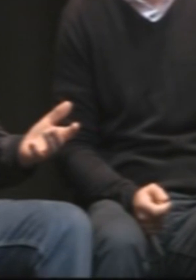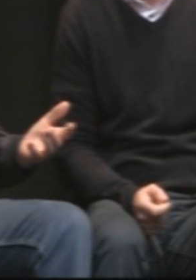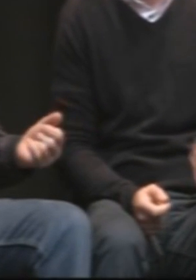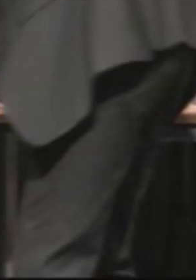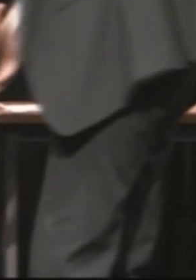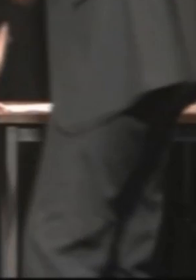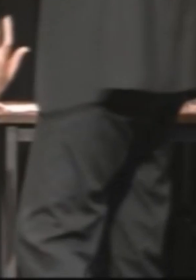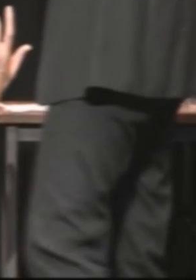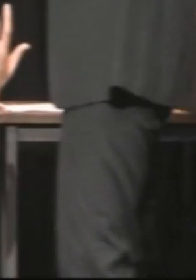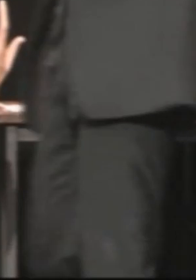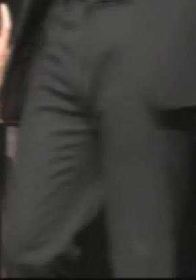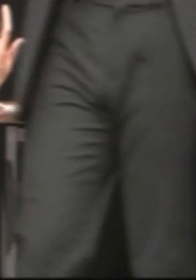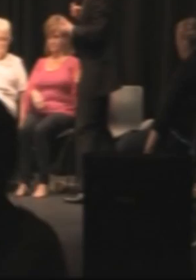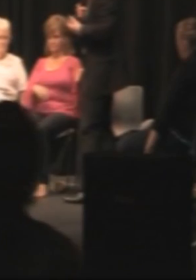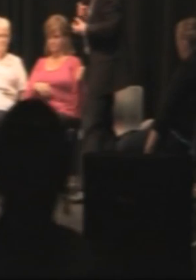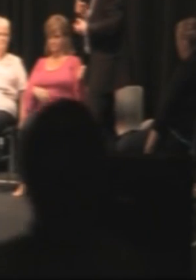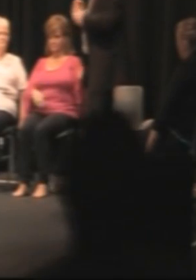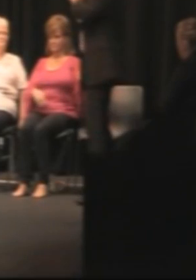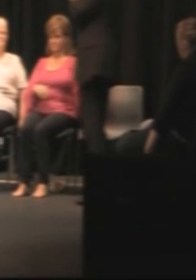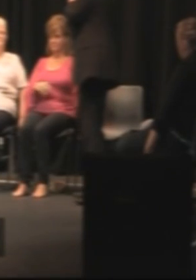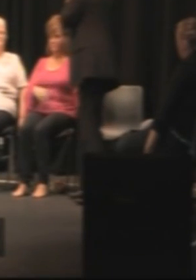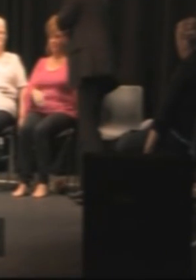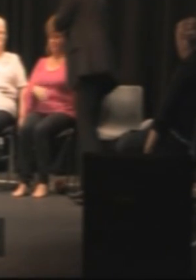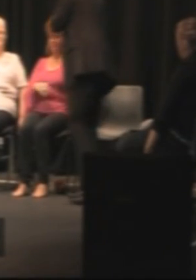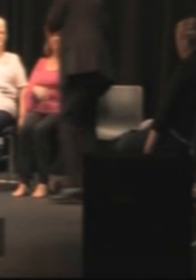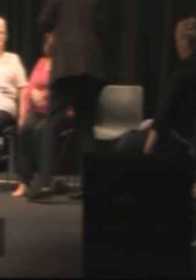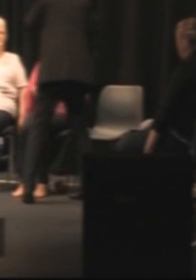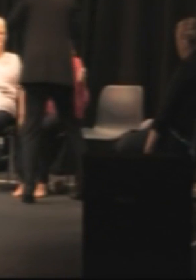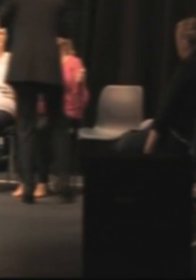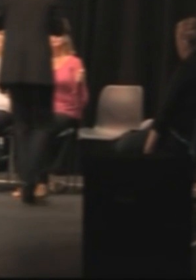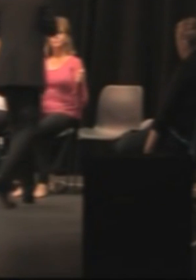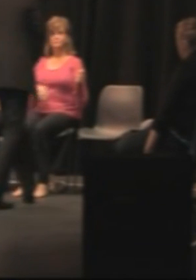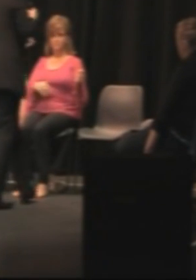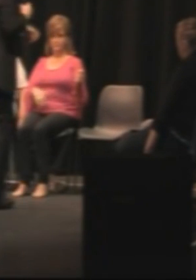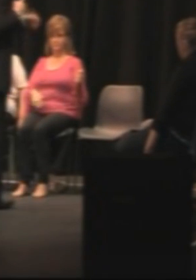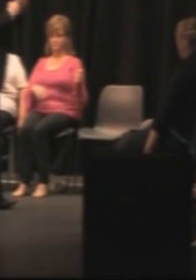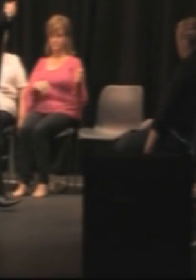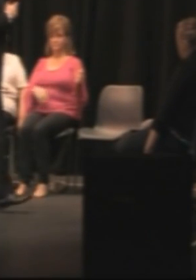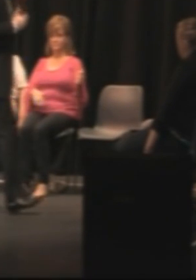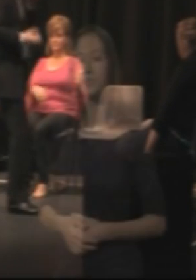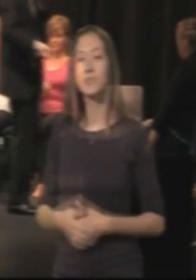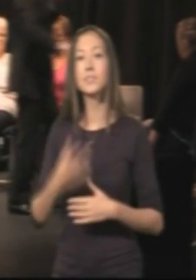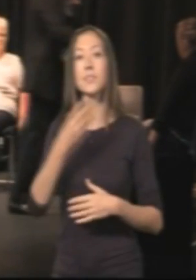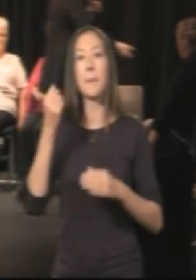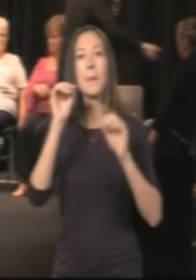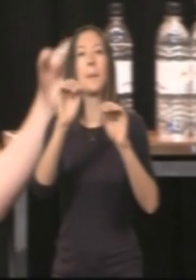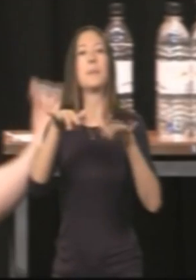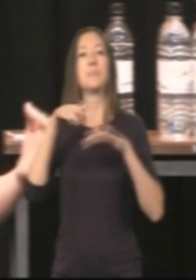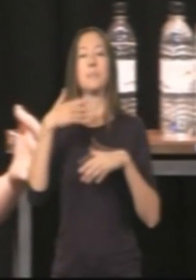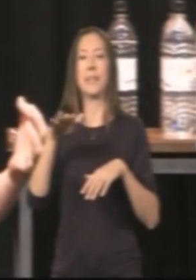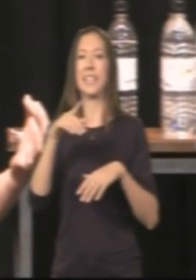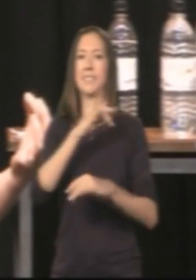that's it, just get your tuning. If you just want to just start tuning that, okay? Because you need to make sure it's all right, because we've got a big gig next, all right? Some